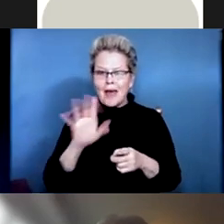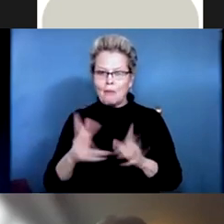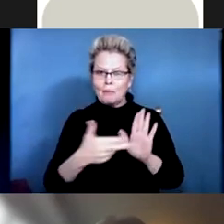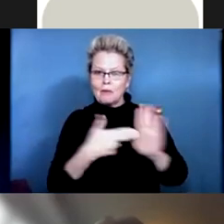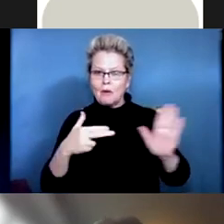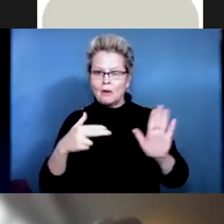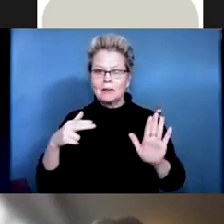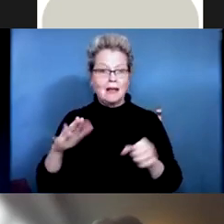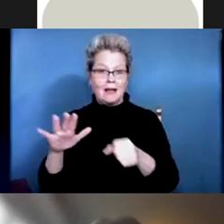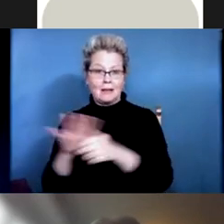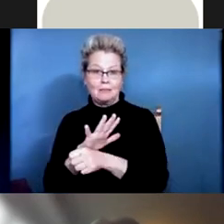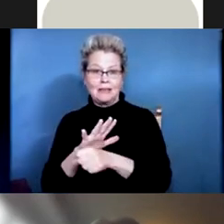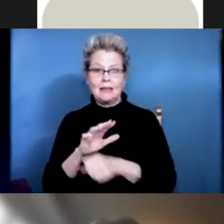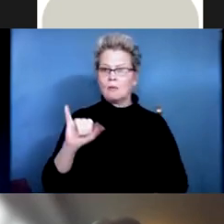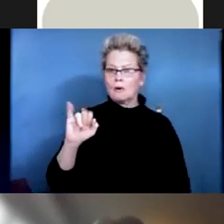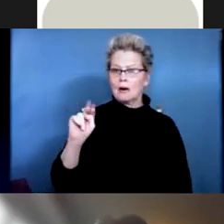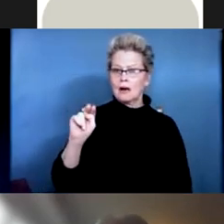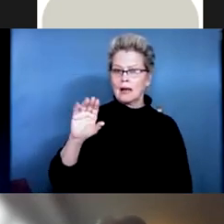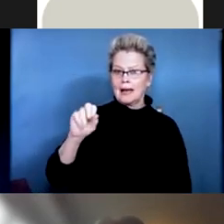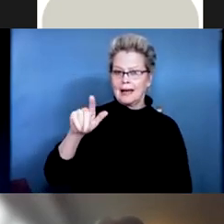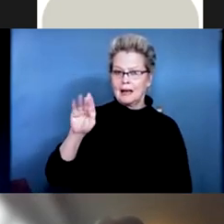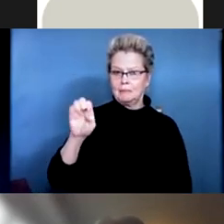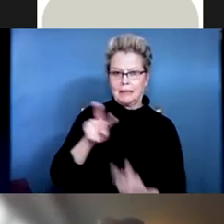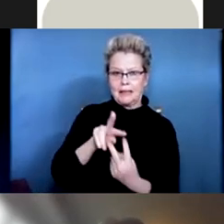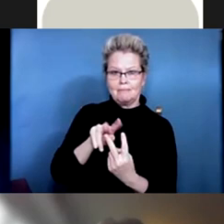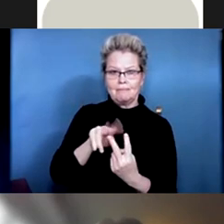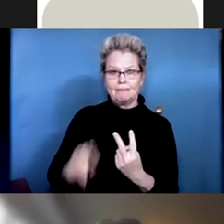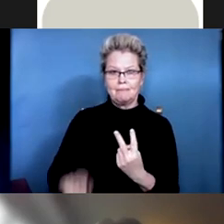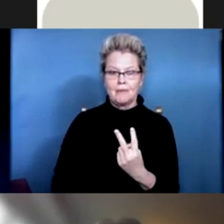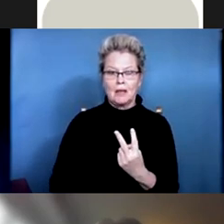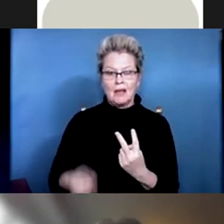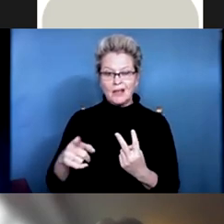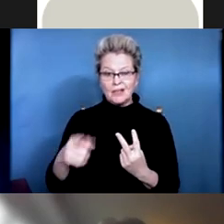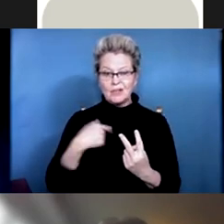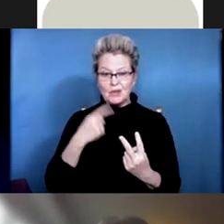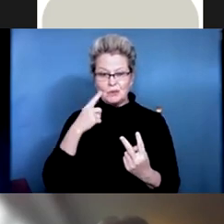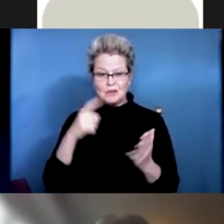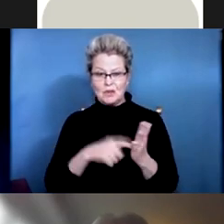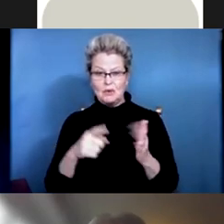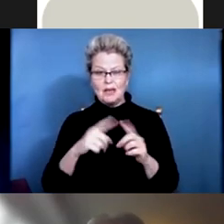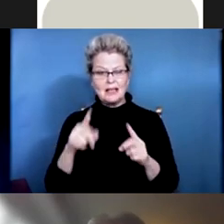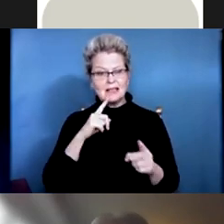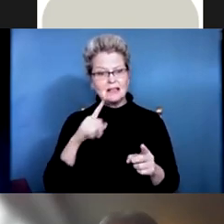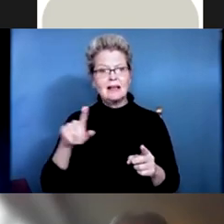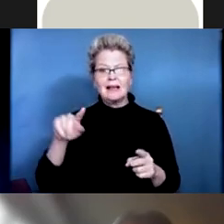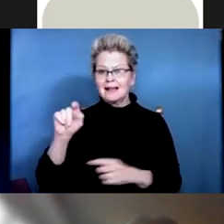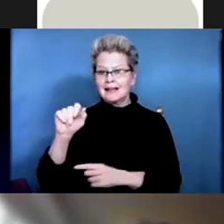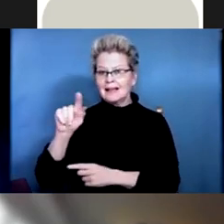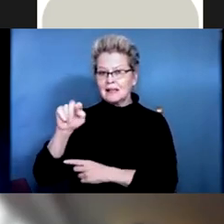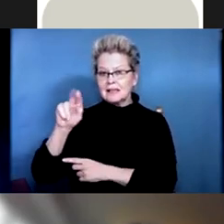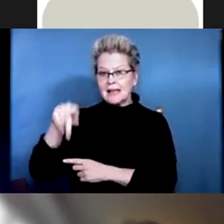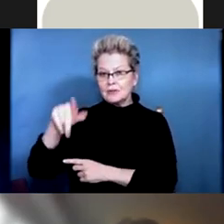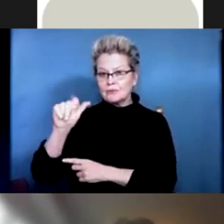breakdown. So generally, there's more people with tetraplegia or the old term quadriplegia.